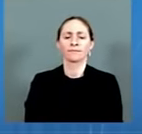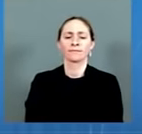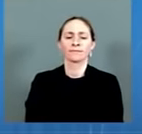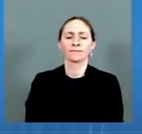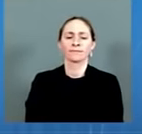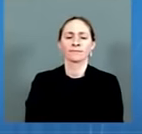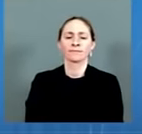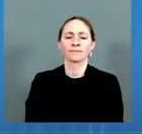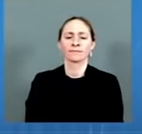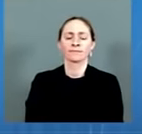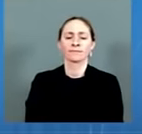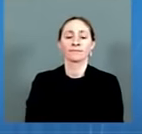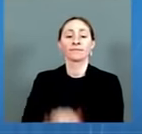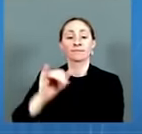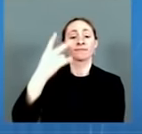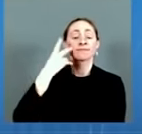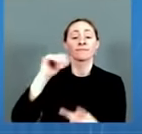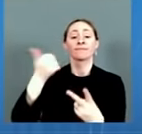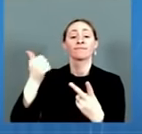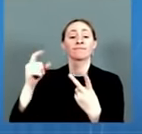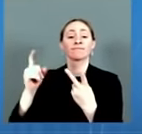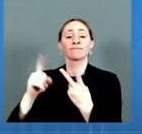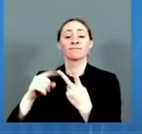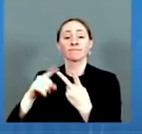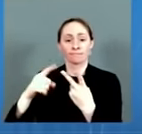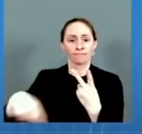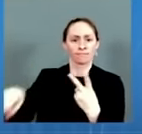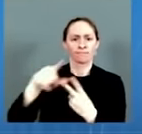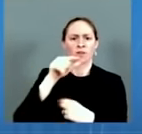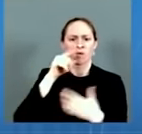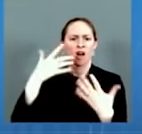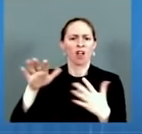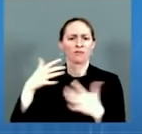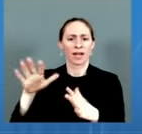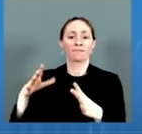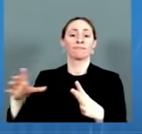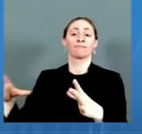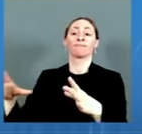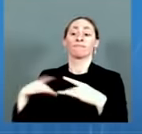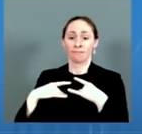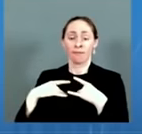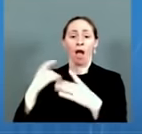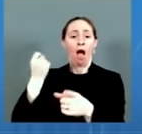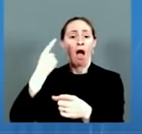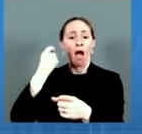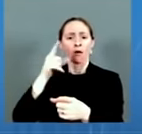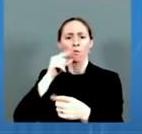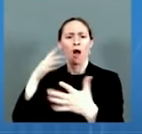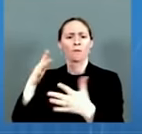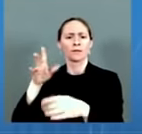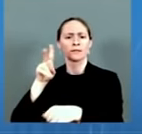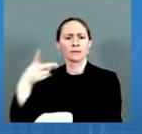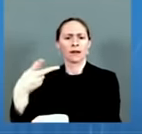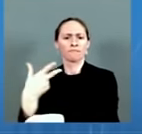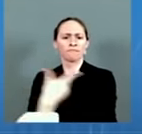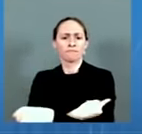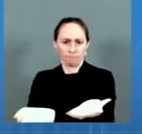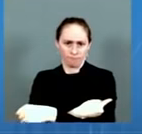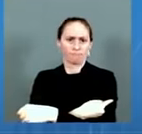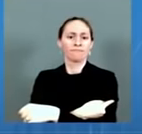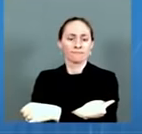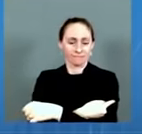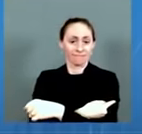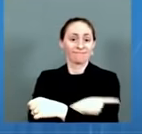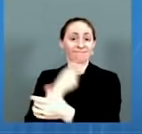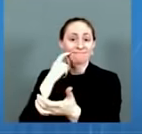days after the second dose of the Pfizer product. Note the purple bar in the middle